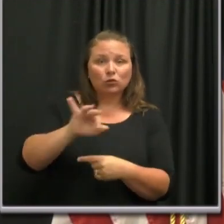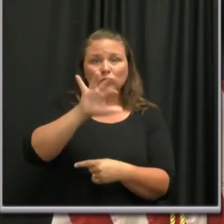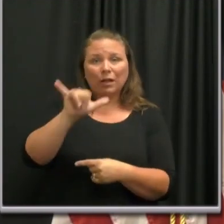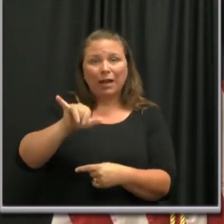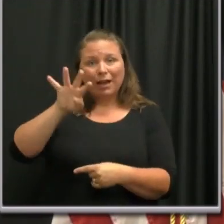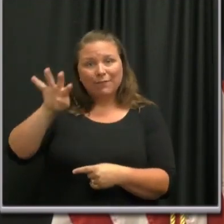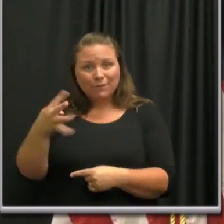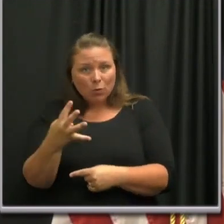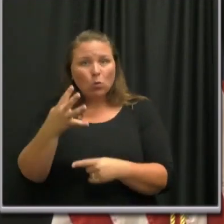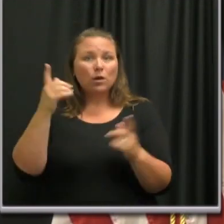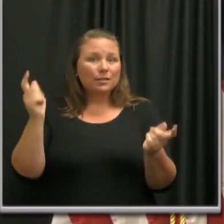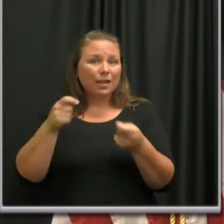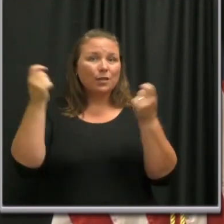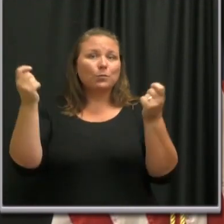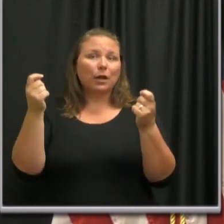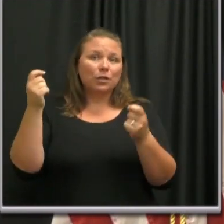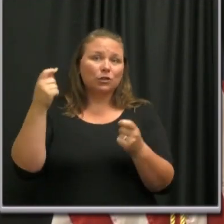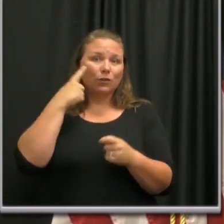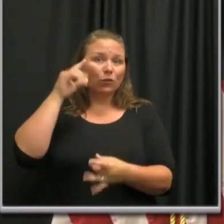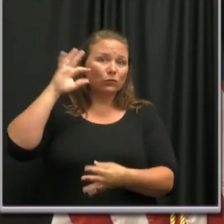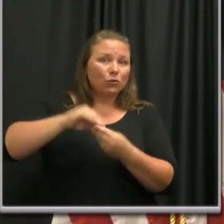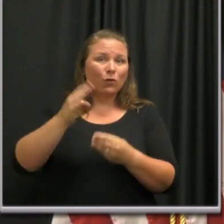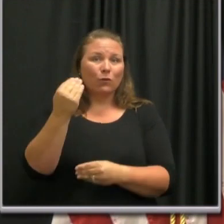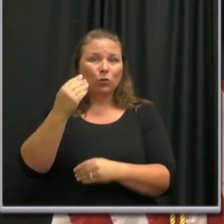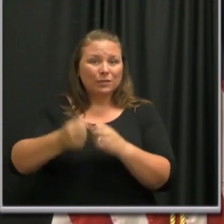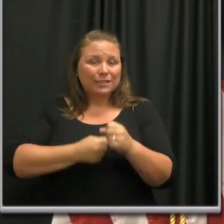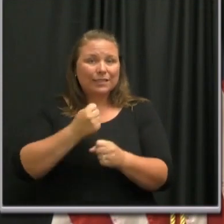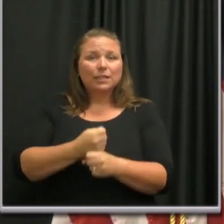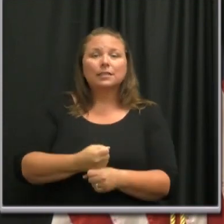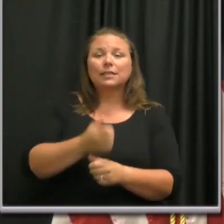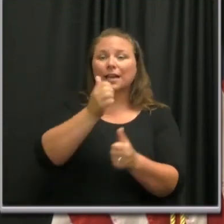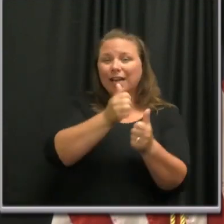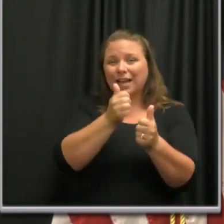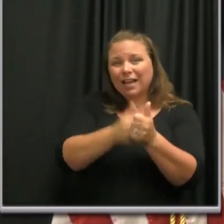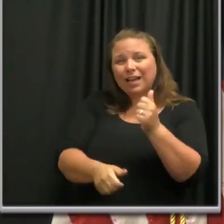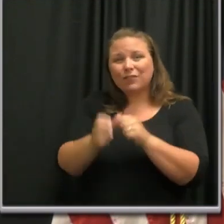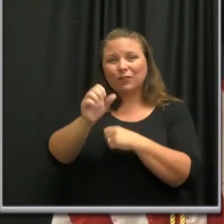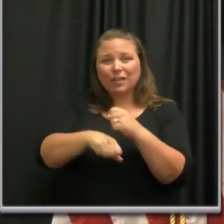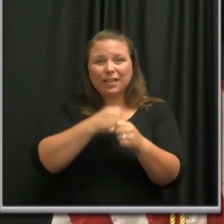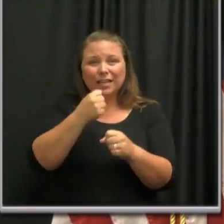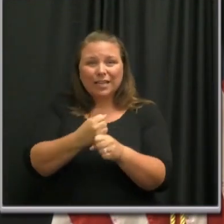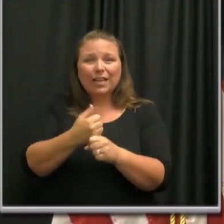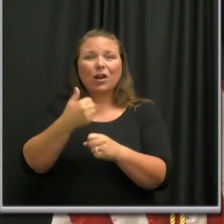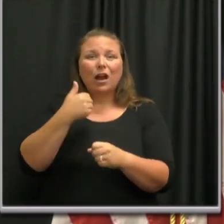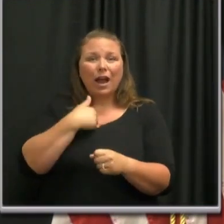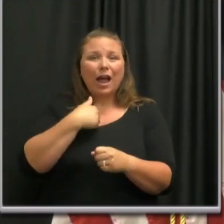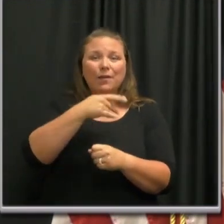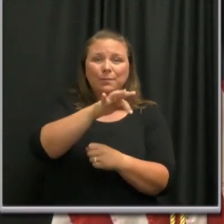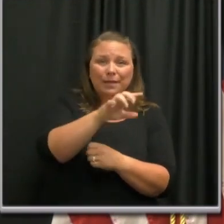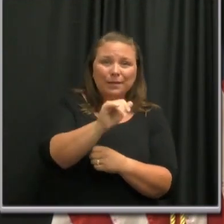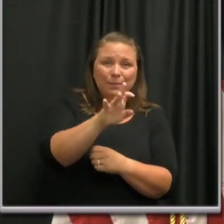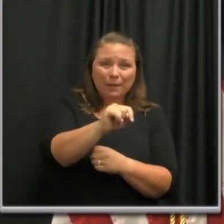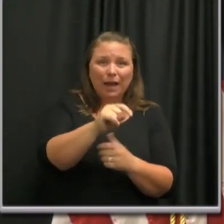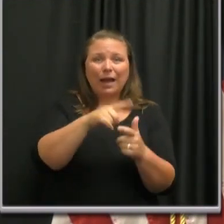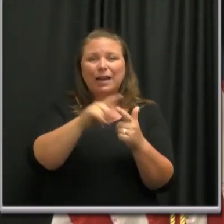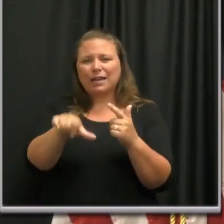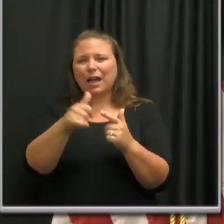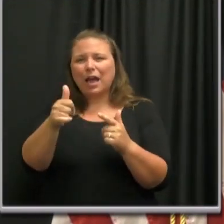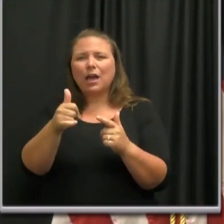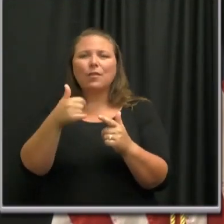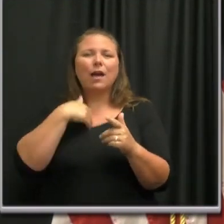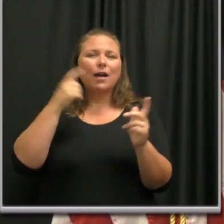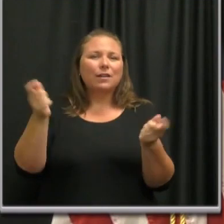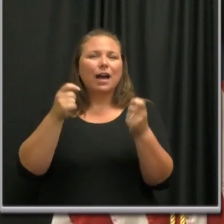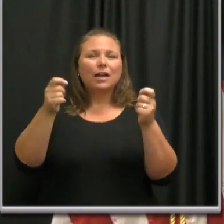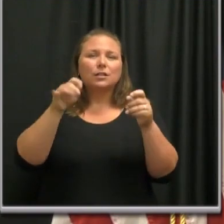overall celebration. Each year, Watkins Institute, with the help and support of Piedmont Natural Gas, has a contest to choose